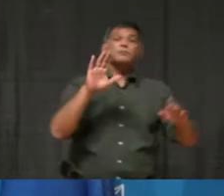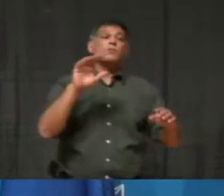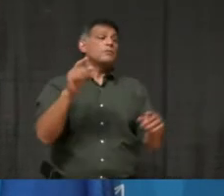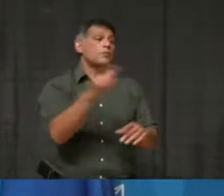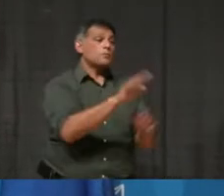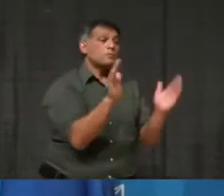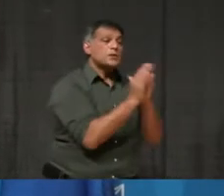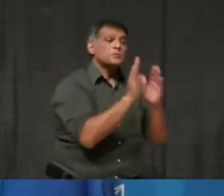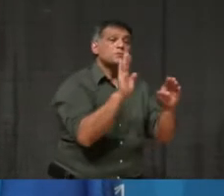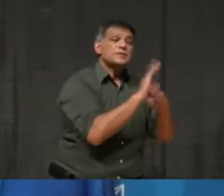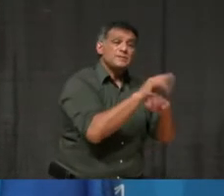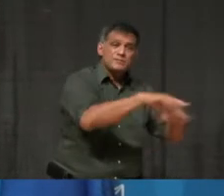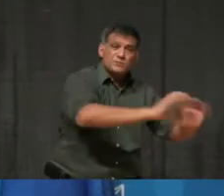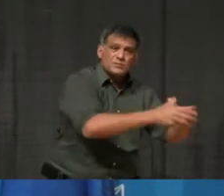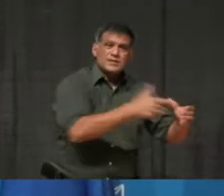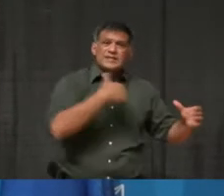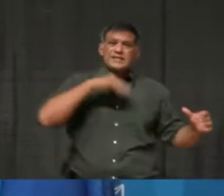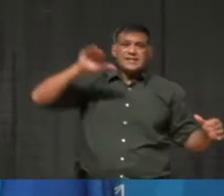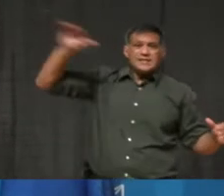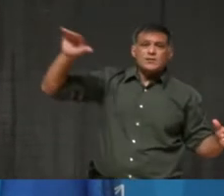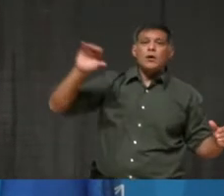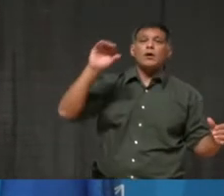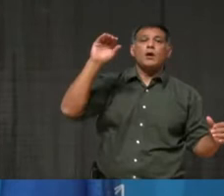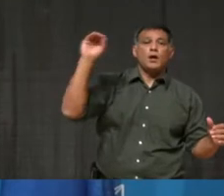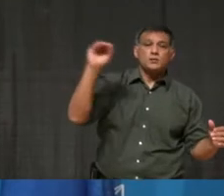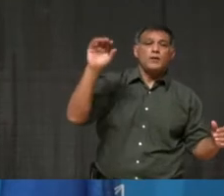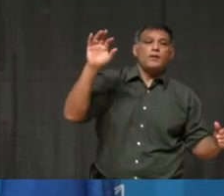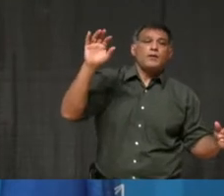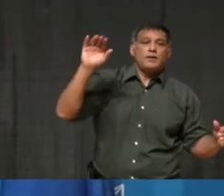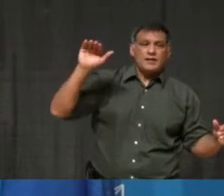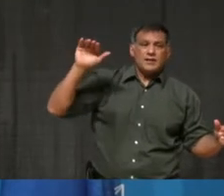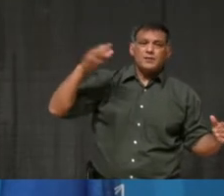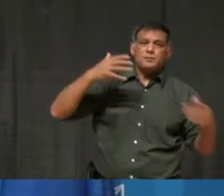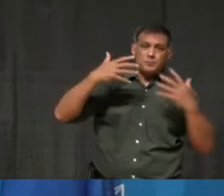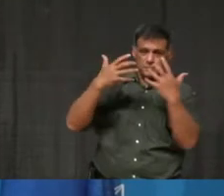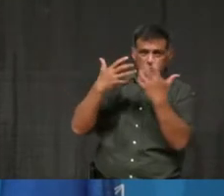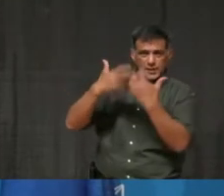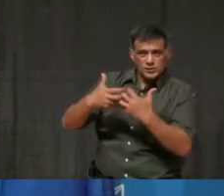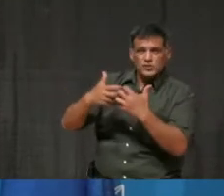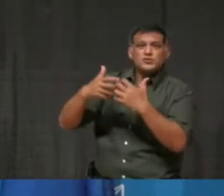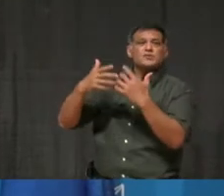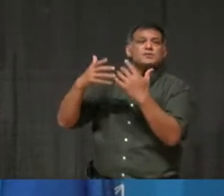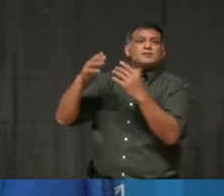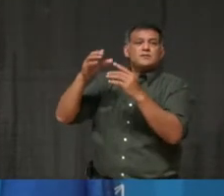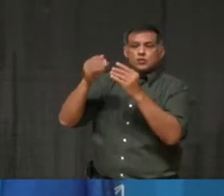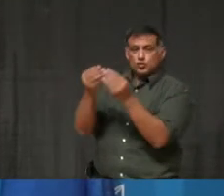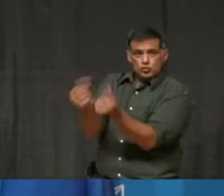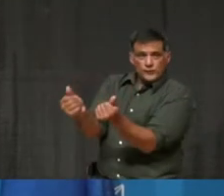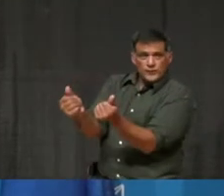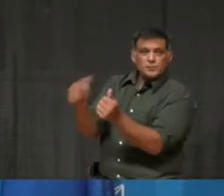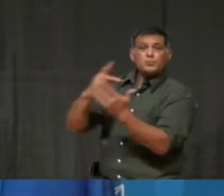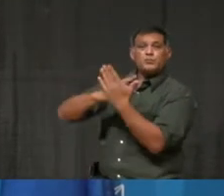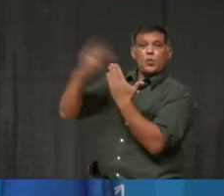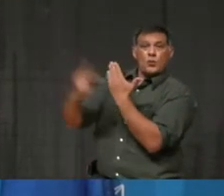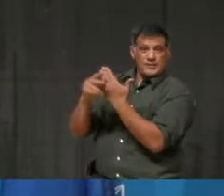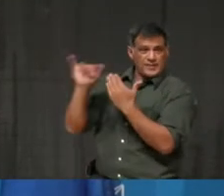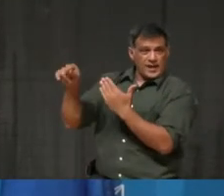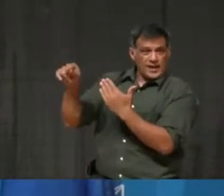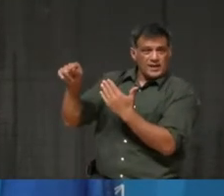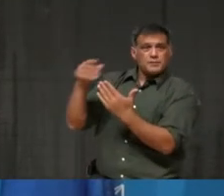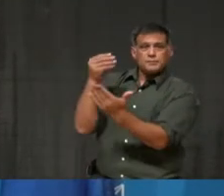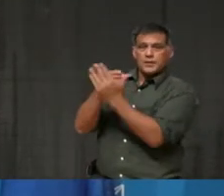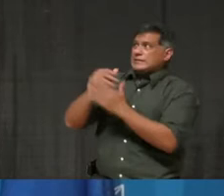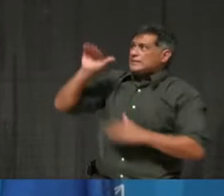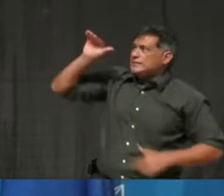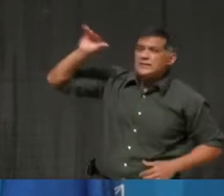Ontario Main Street Relief Grant Program. And I call for more supports for businesses and affected individuals to ensure that